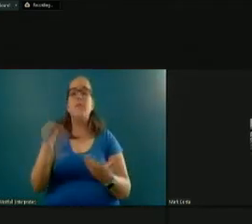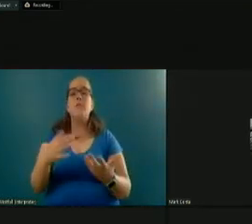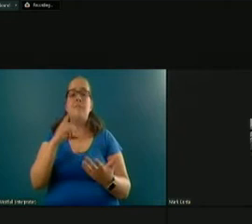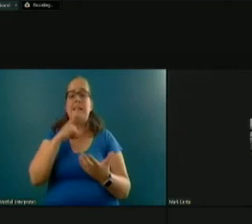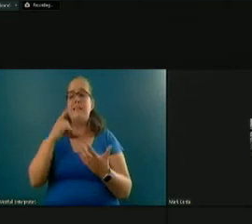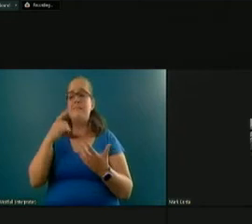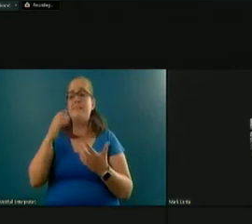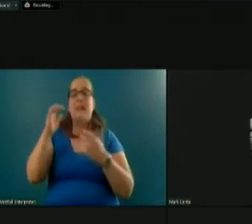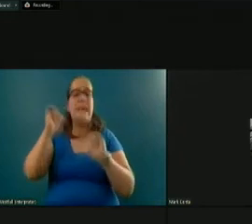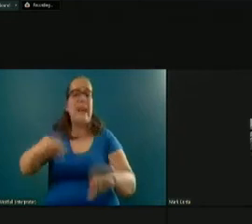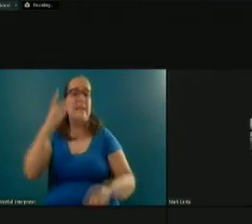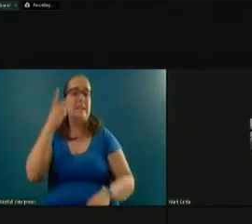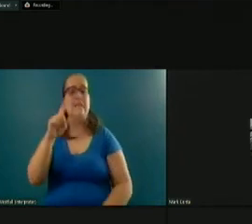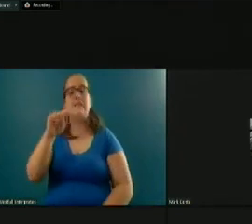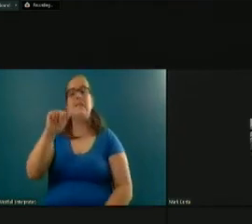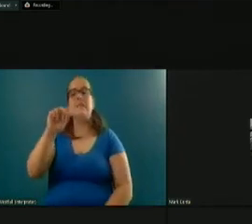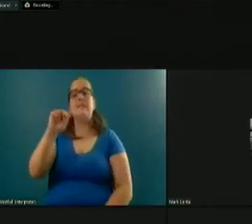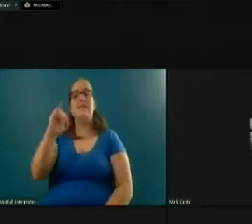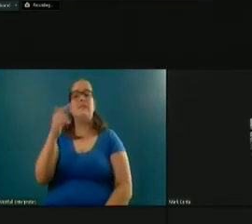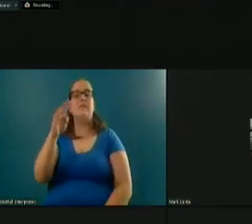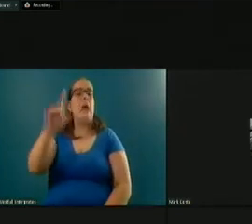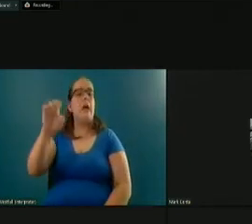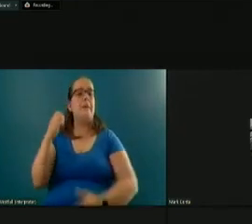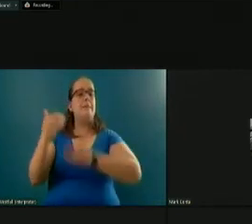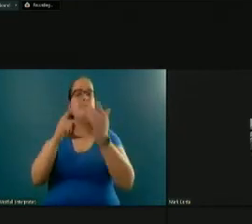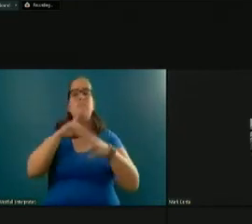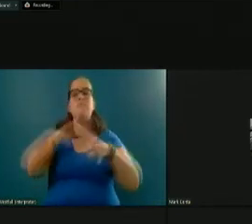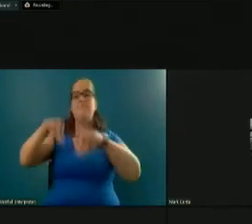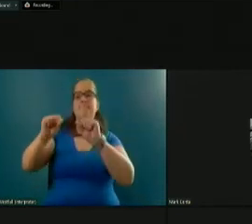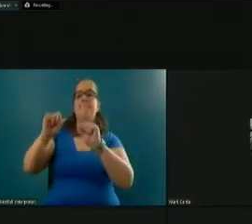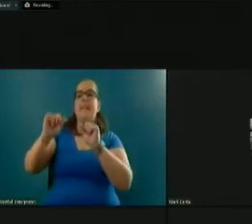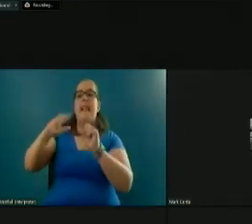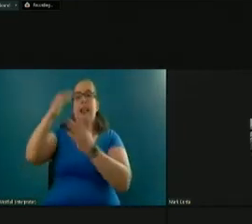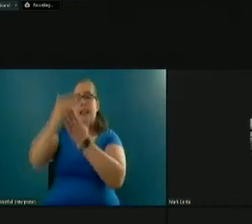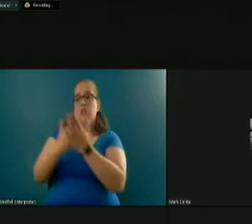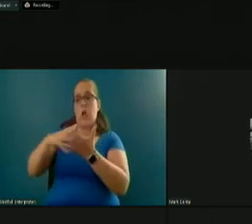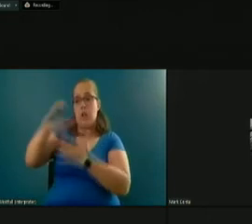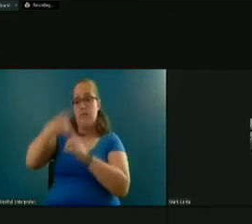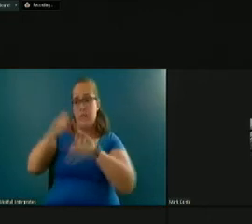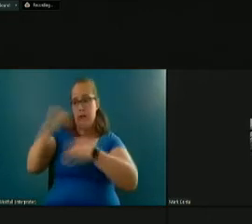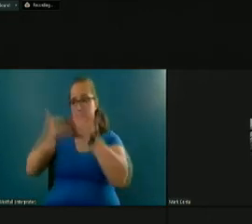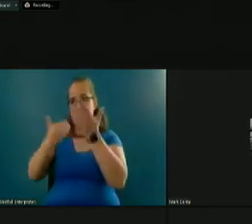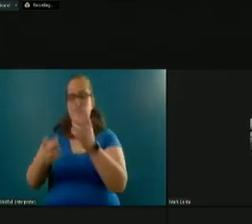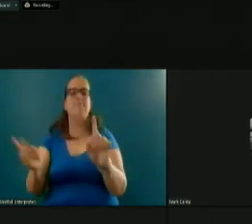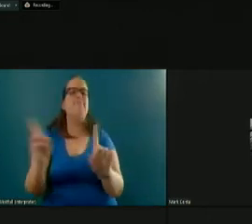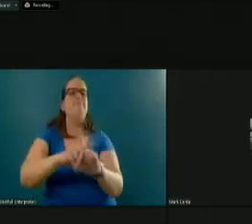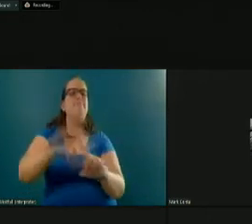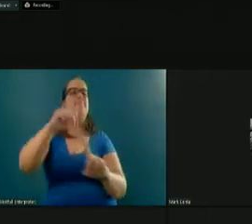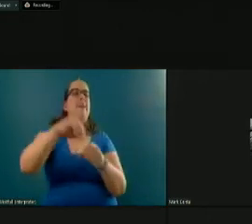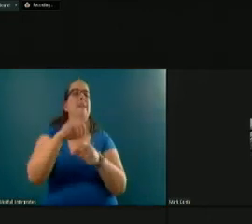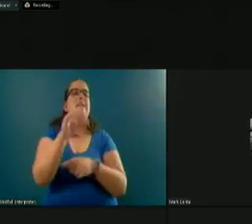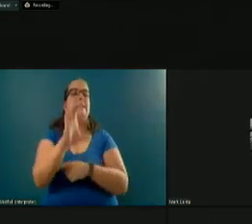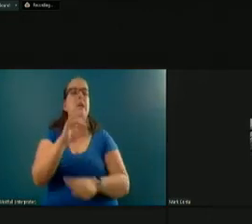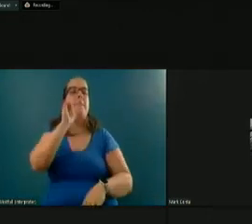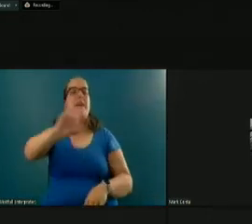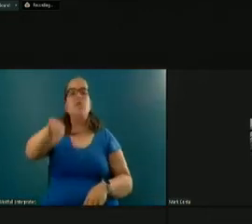steps, one of the tangible steps is really taking the lessons learned from that process and employing those in Deschutes County, but